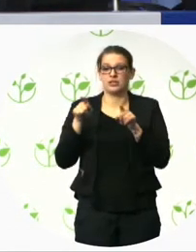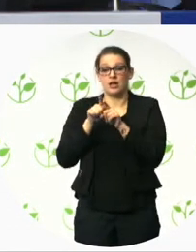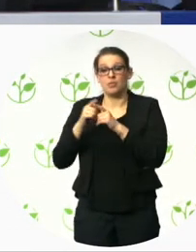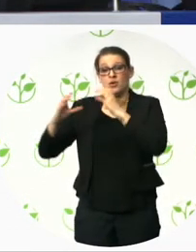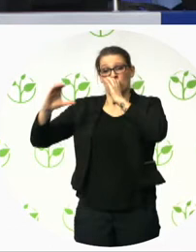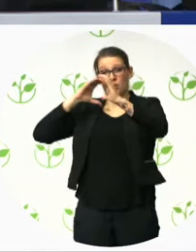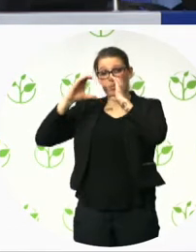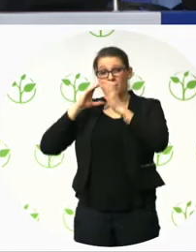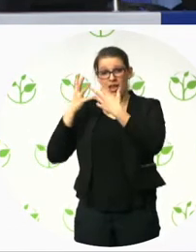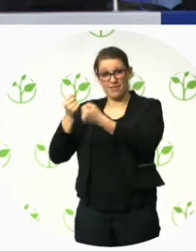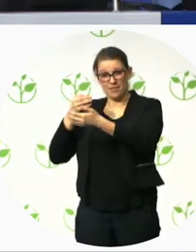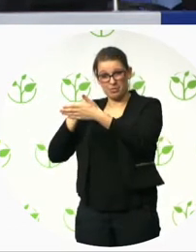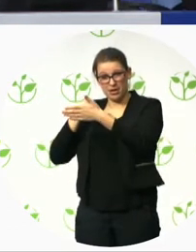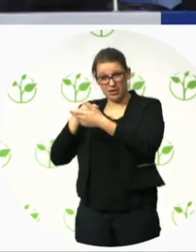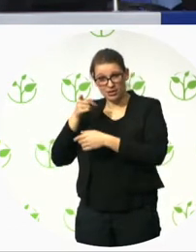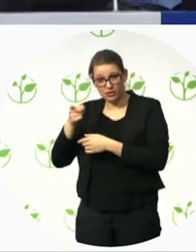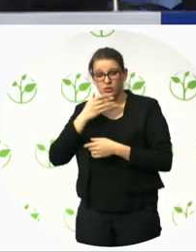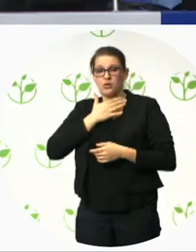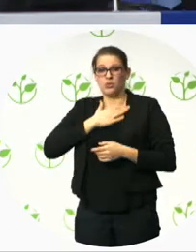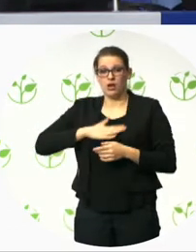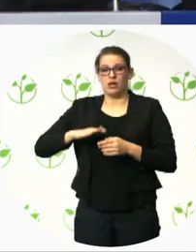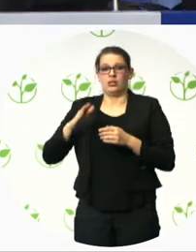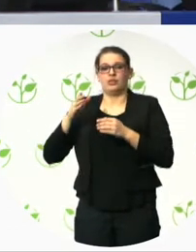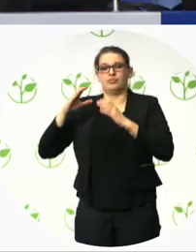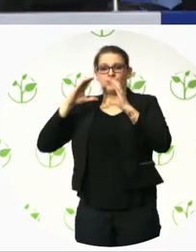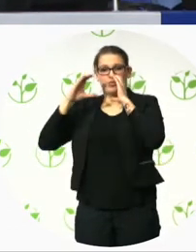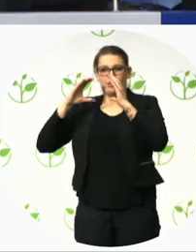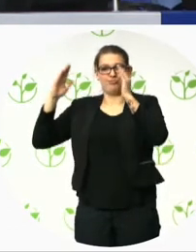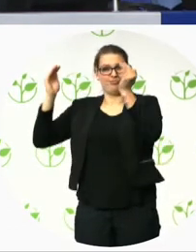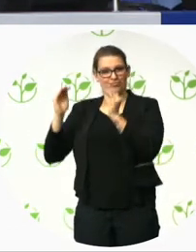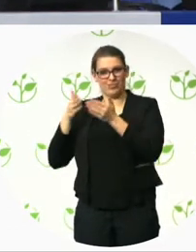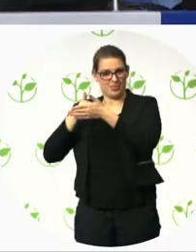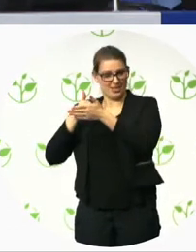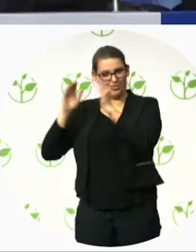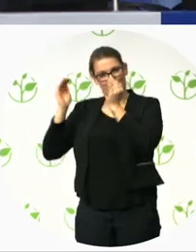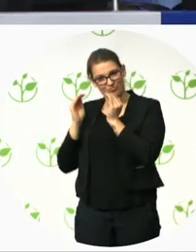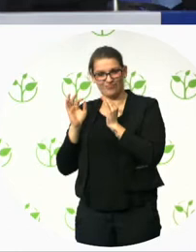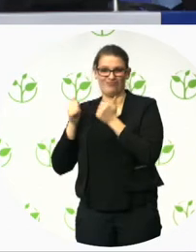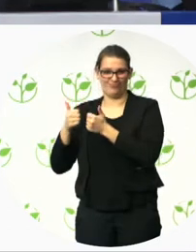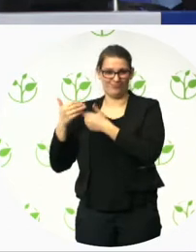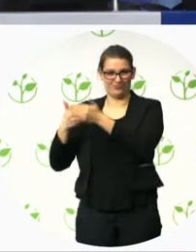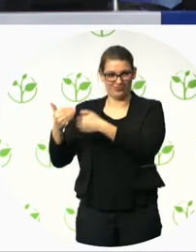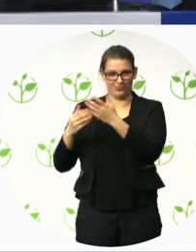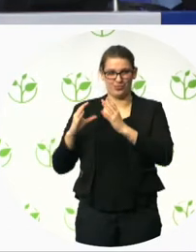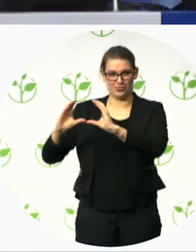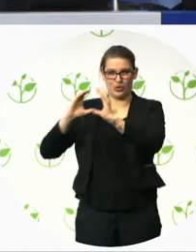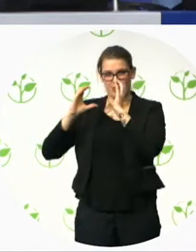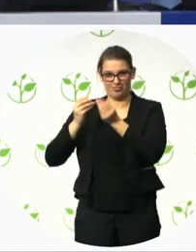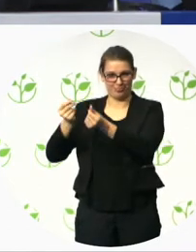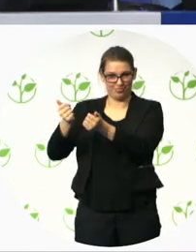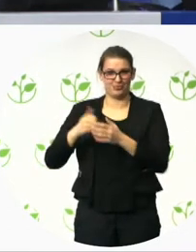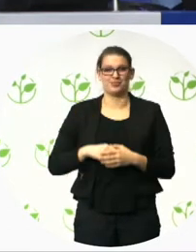The goals and steps have been the foundation of recommendations for several important steps for that urban development process,